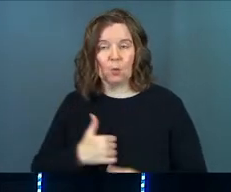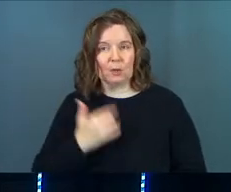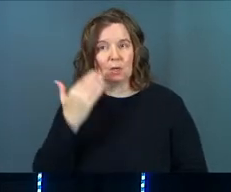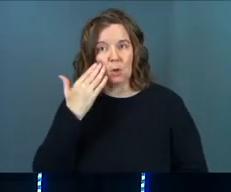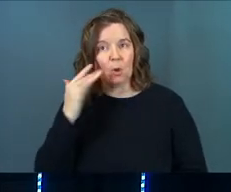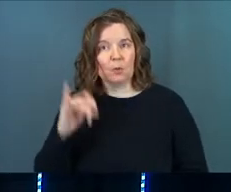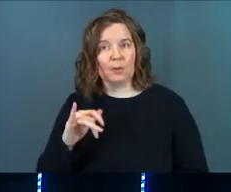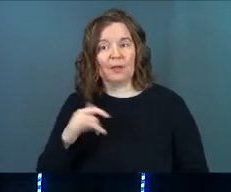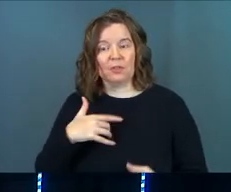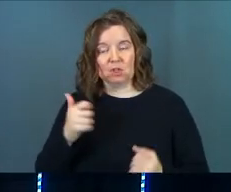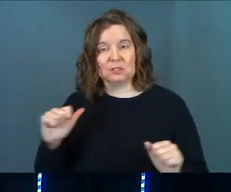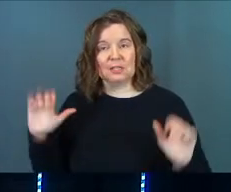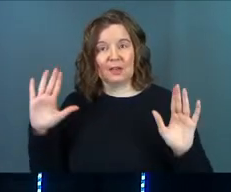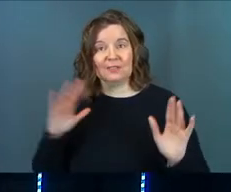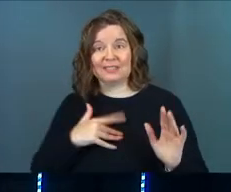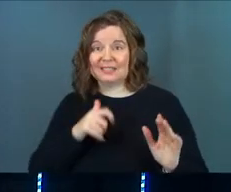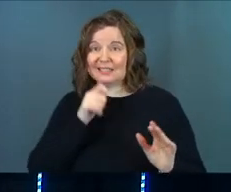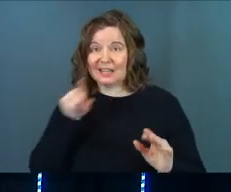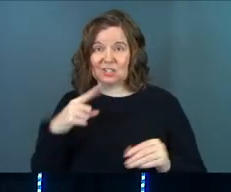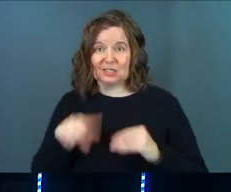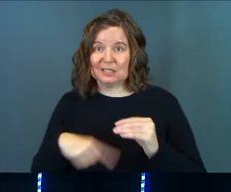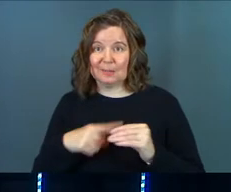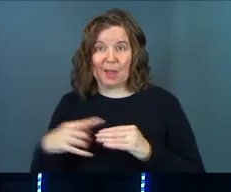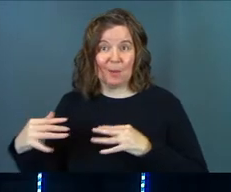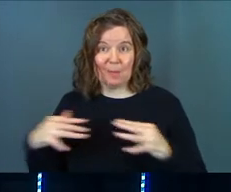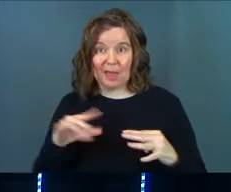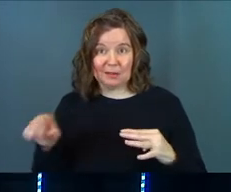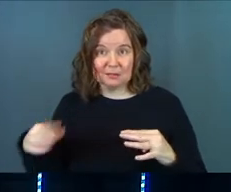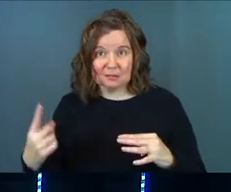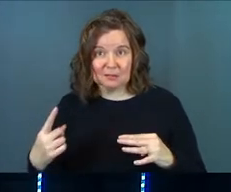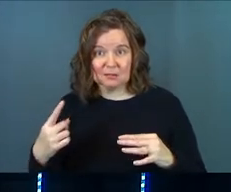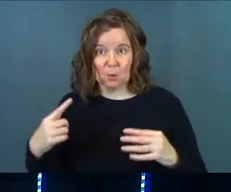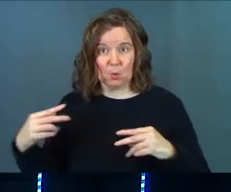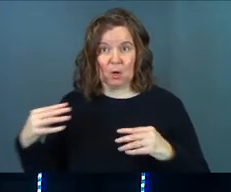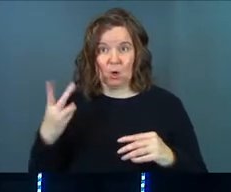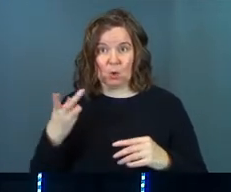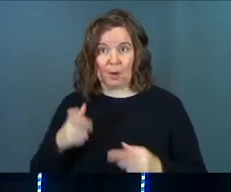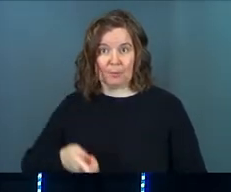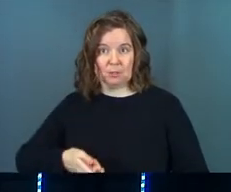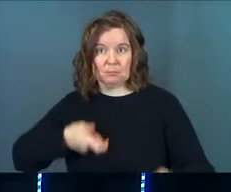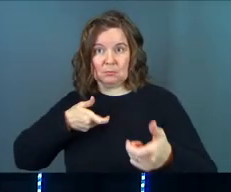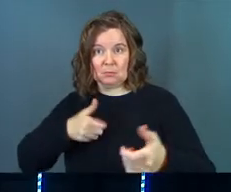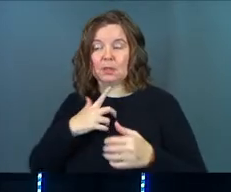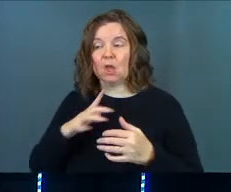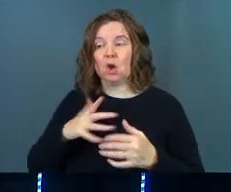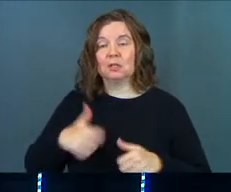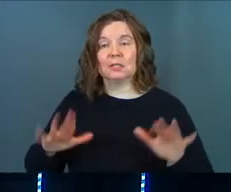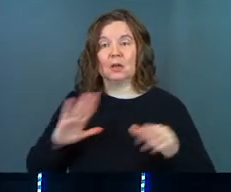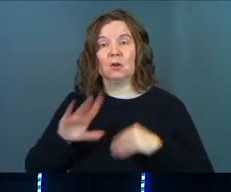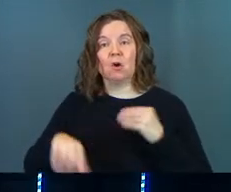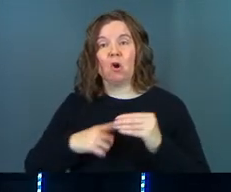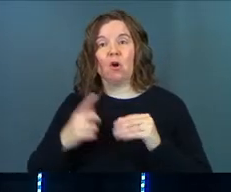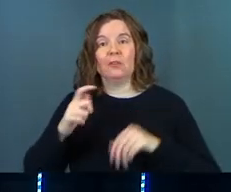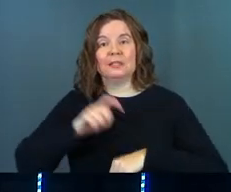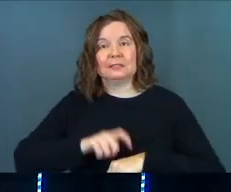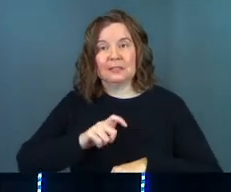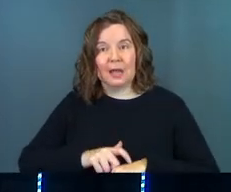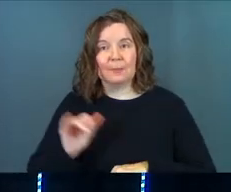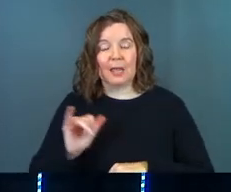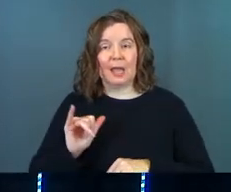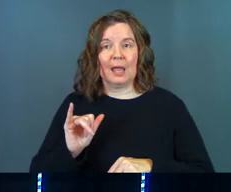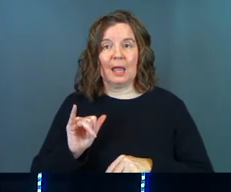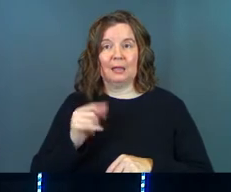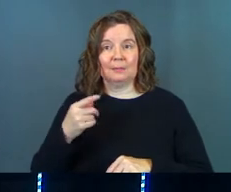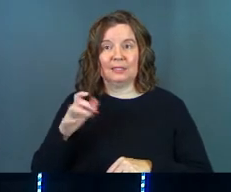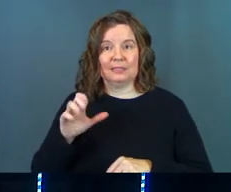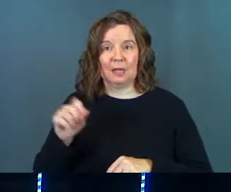we know that their sacrifice is not just about battles where weapons are drawn. Their sacrifice is all the time as